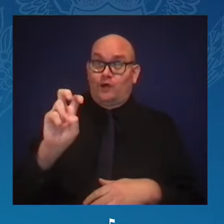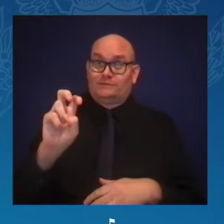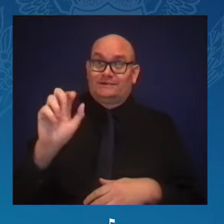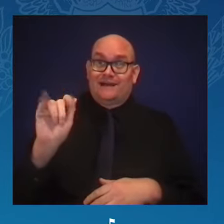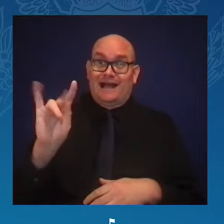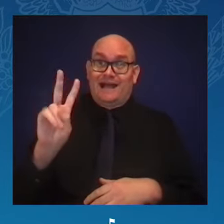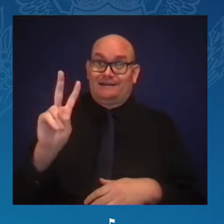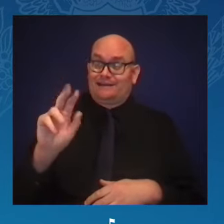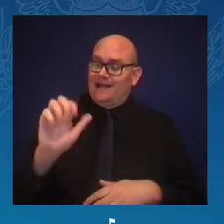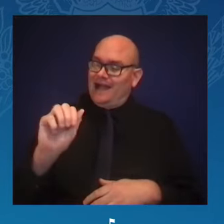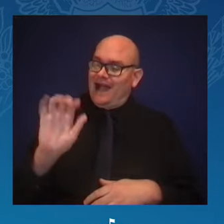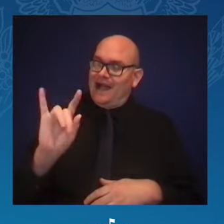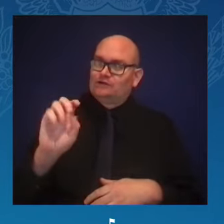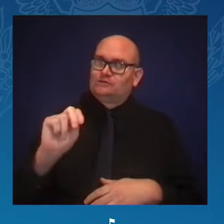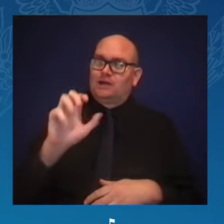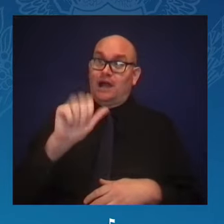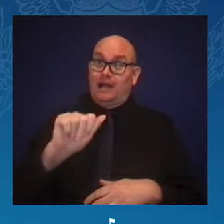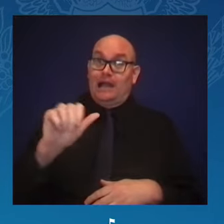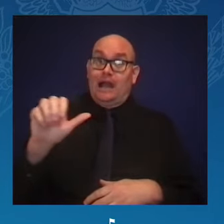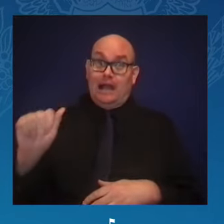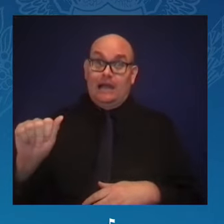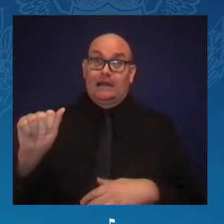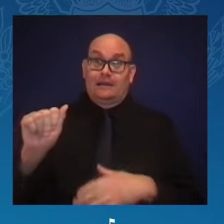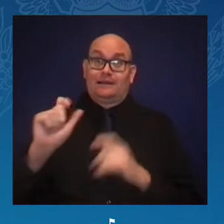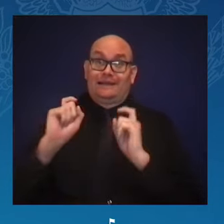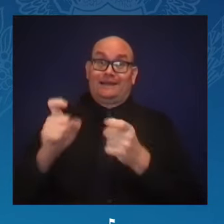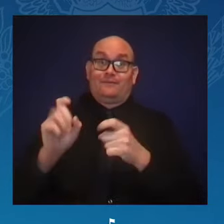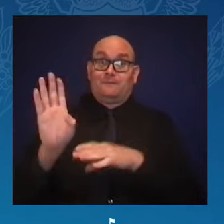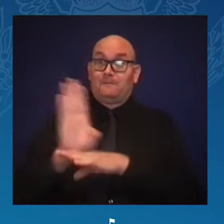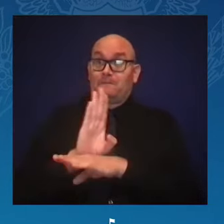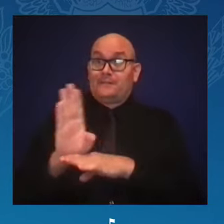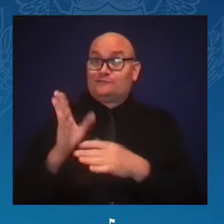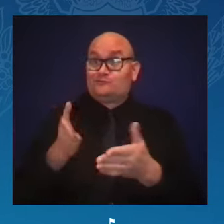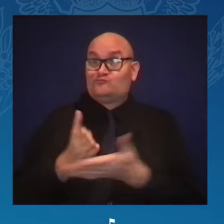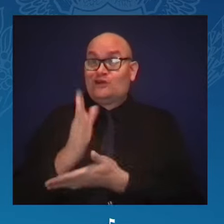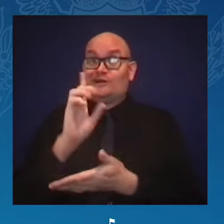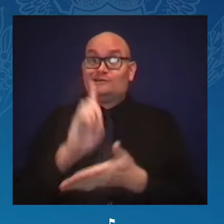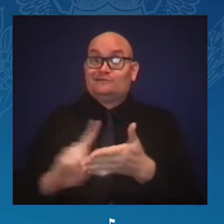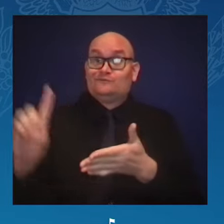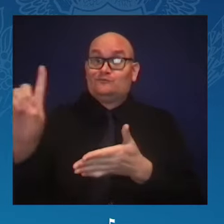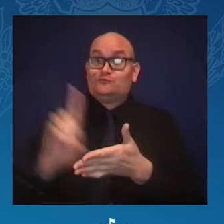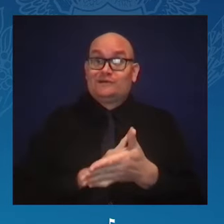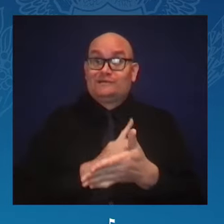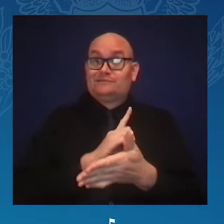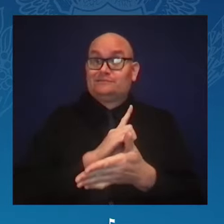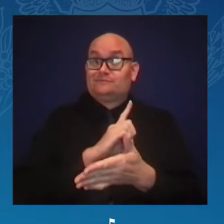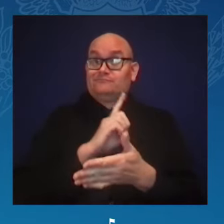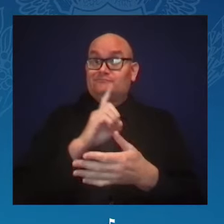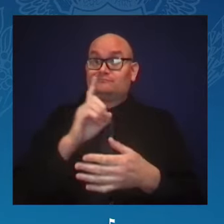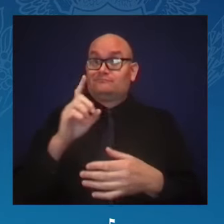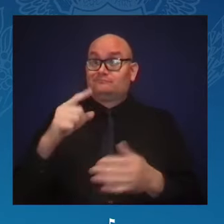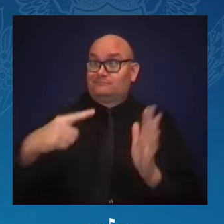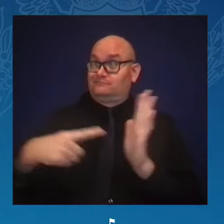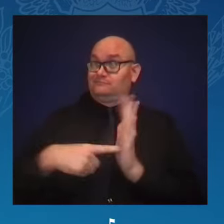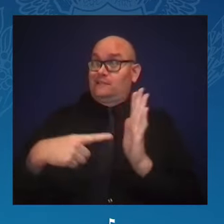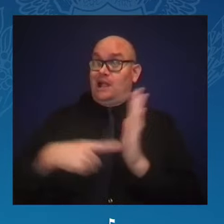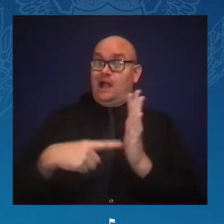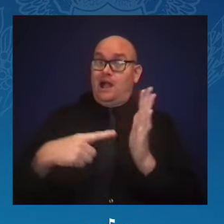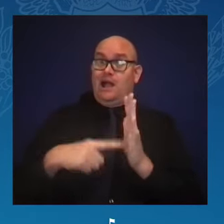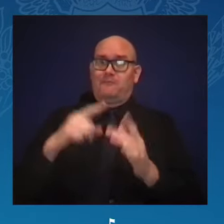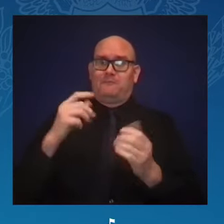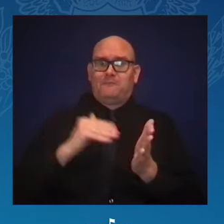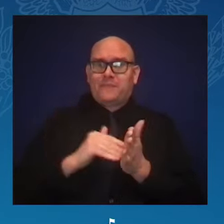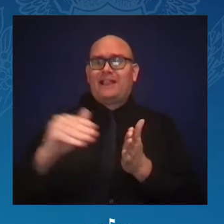All the while, these same extremists, in most cases, refuse to pass reasonable gun safety laws to keep our children